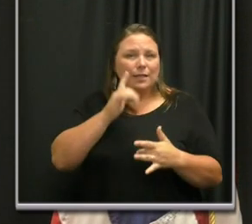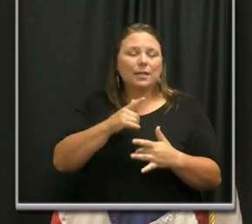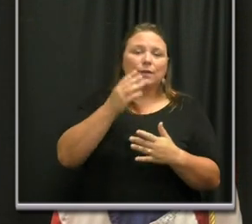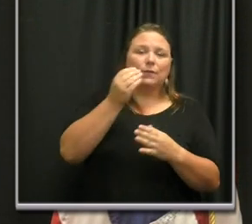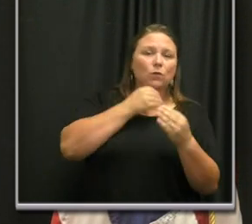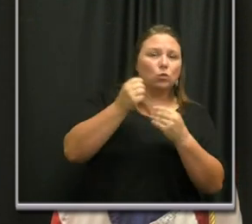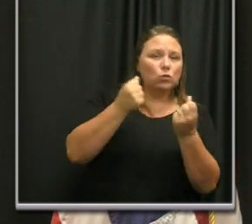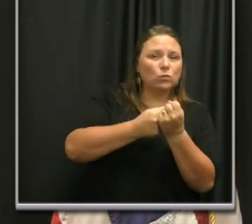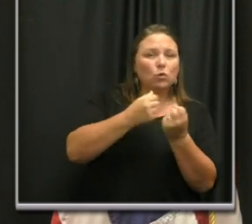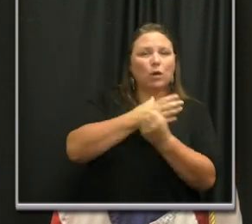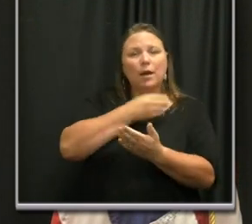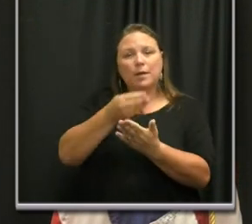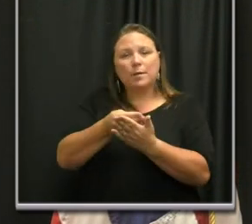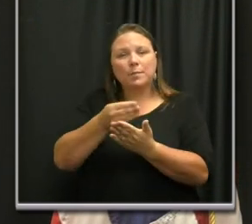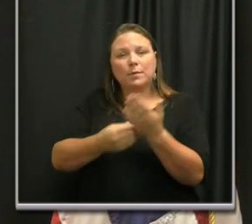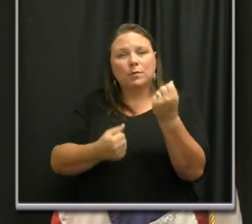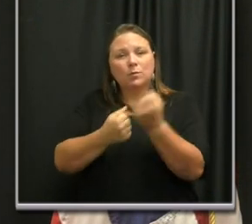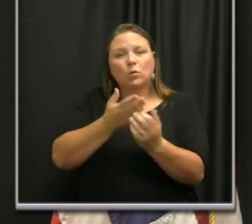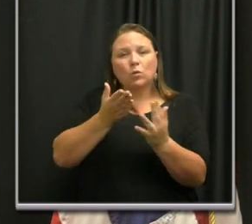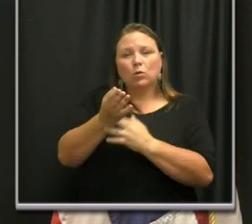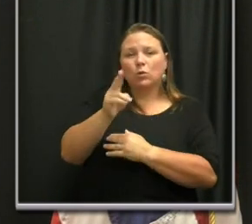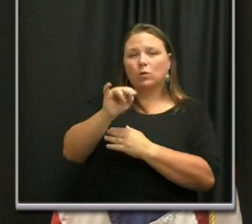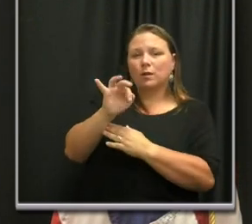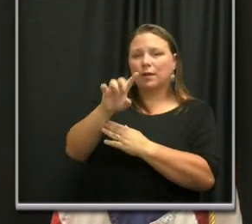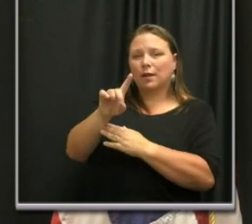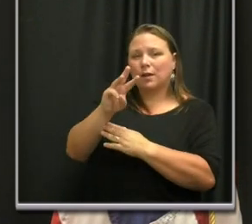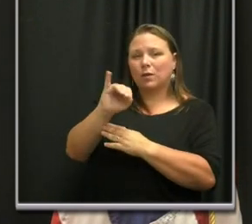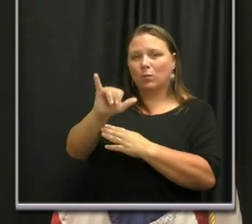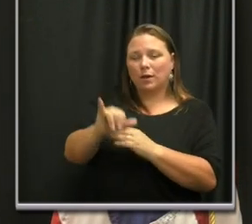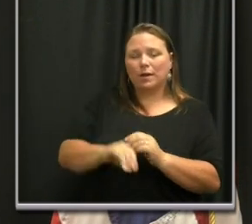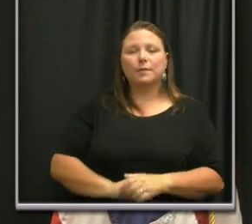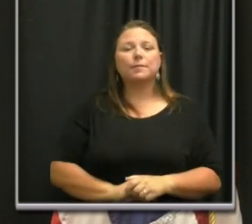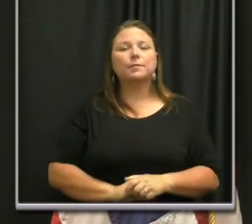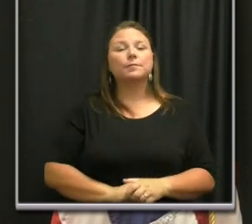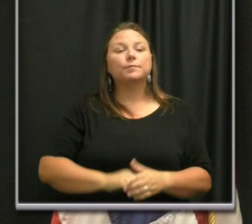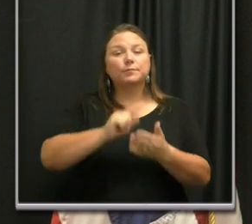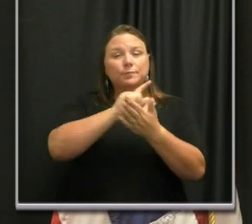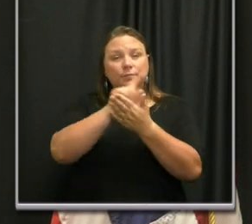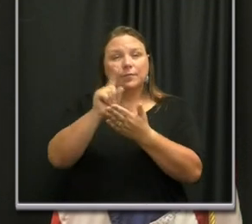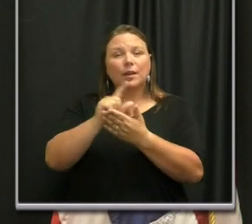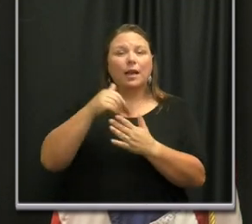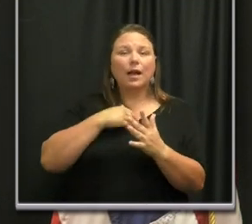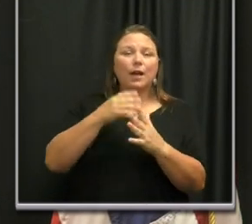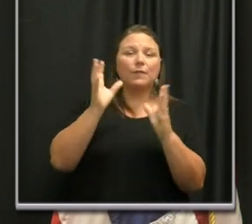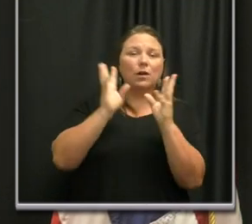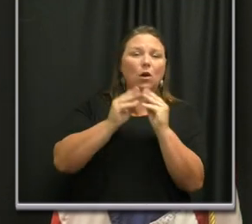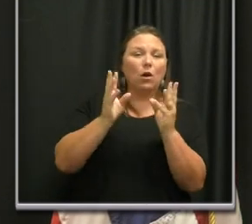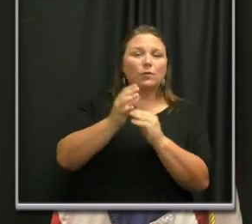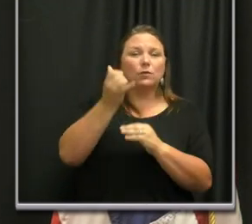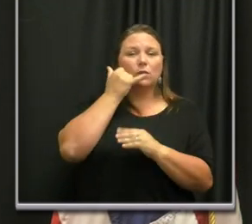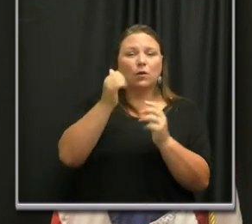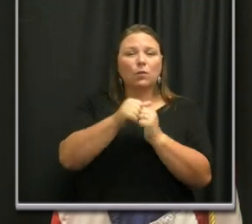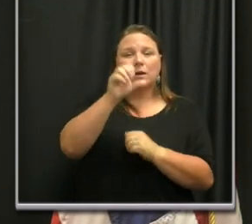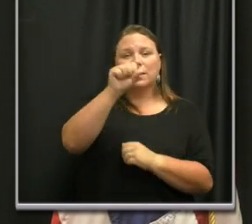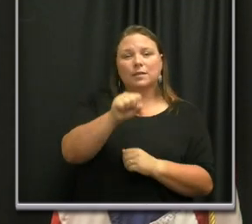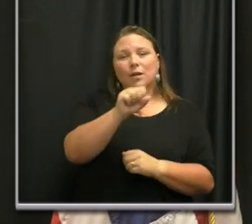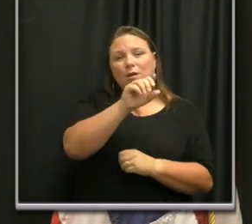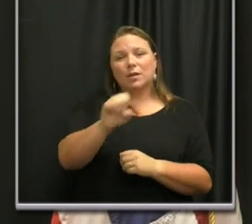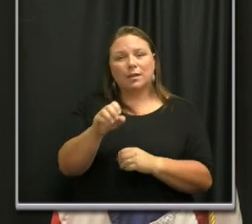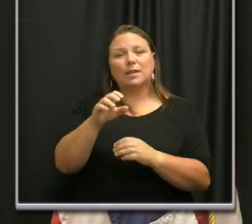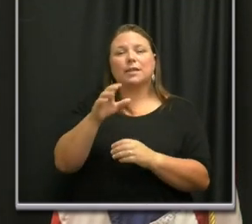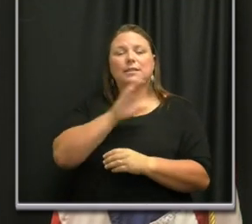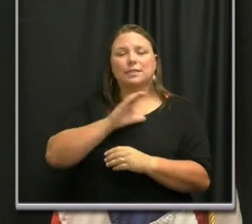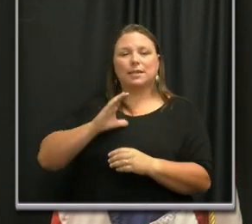support and income support through United Way. And every week we have a conference call with the Southeast Council members to